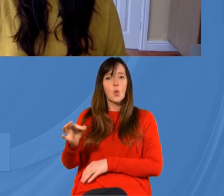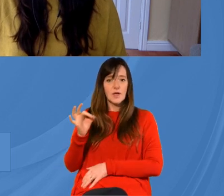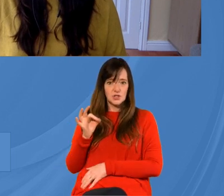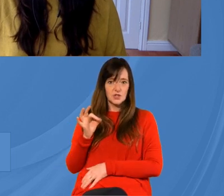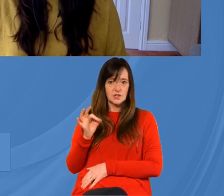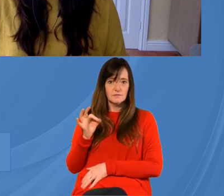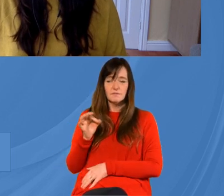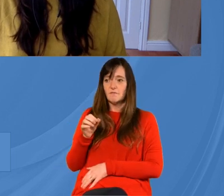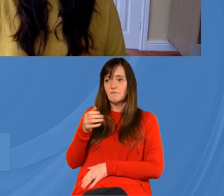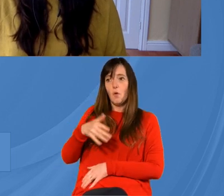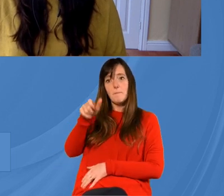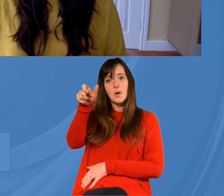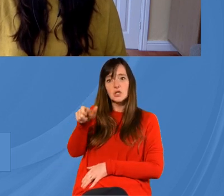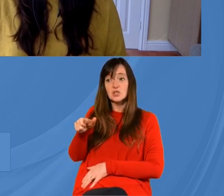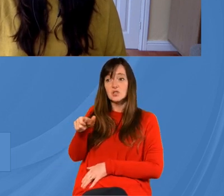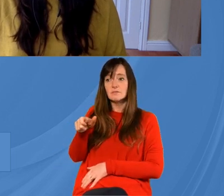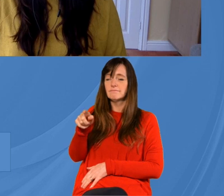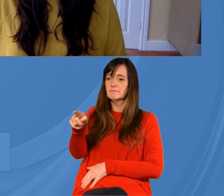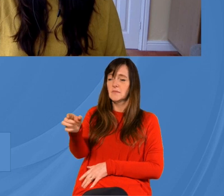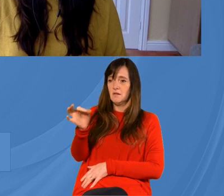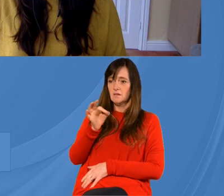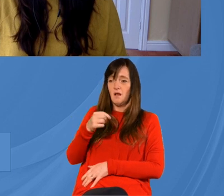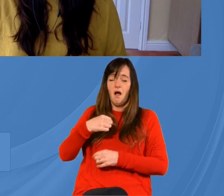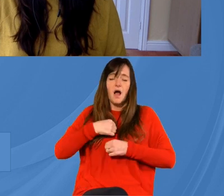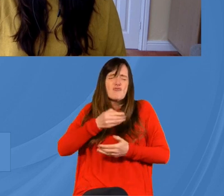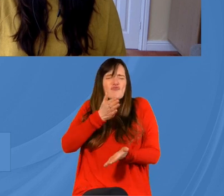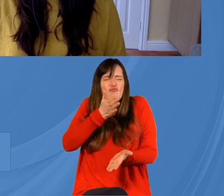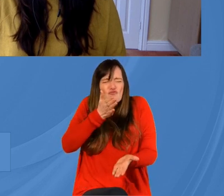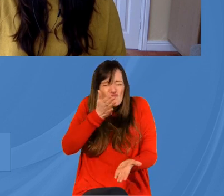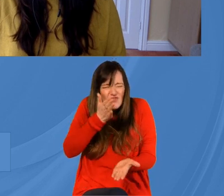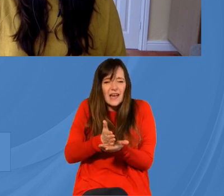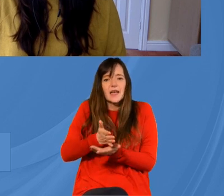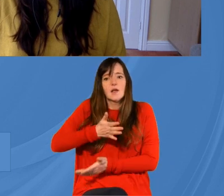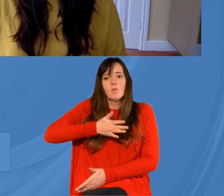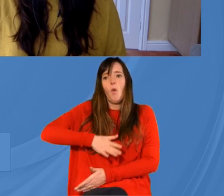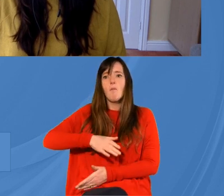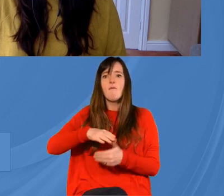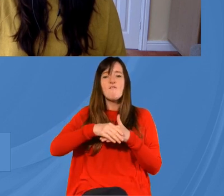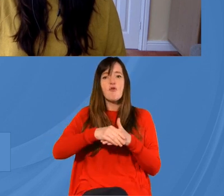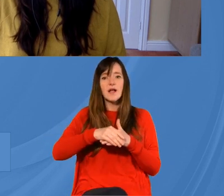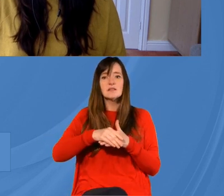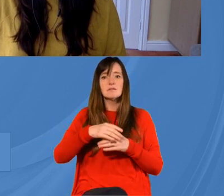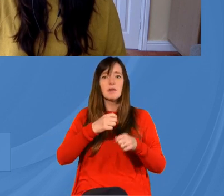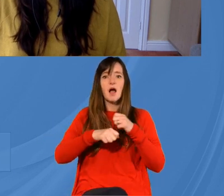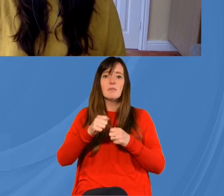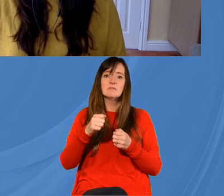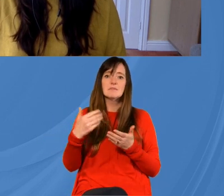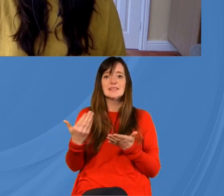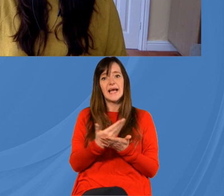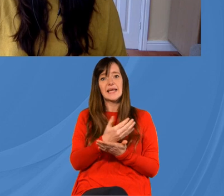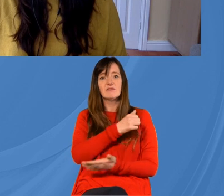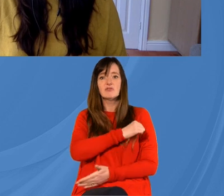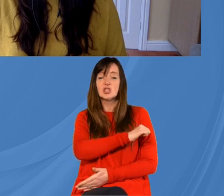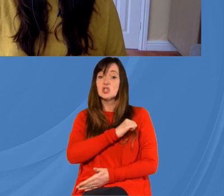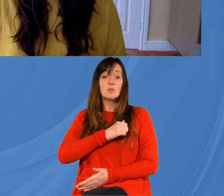bold letters i really want my friends to be saved while i worry about being too pushy especially in the work situation i do